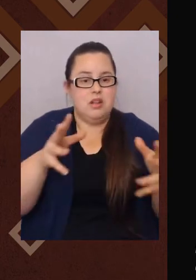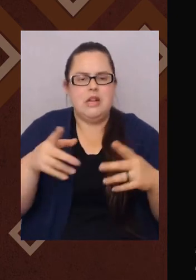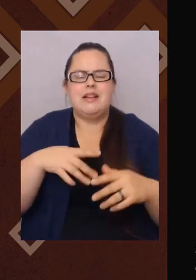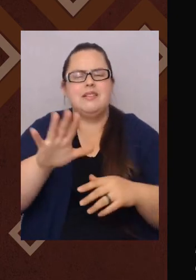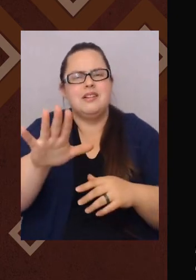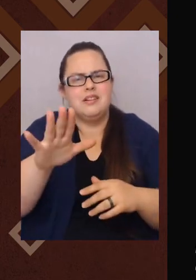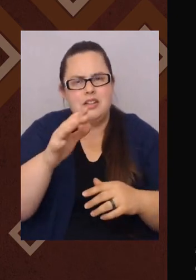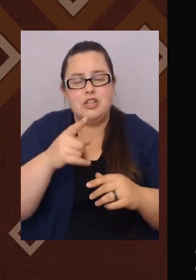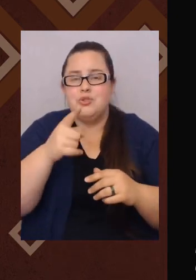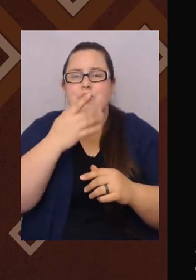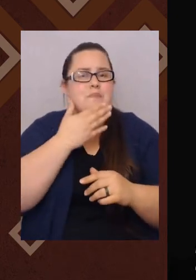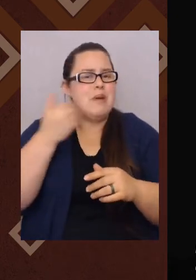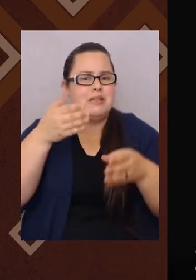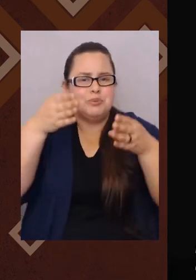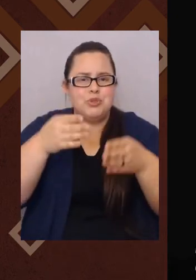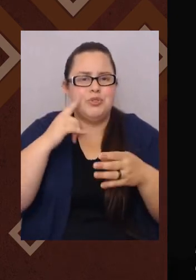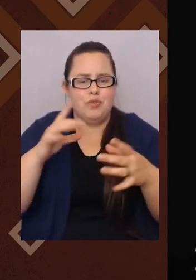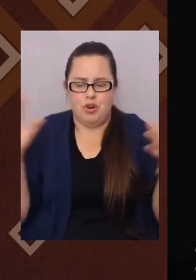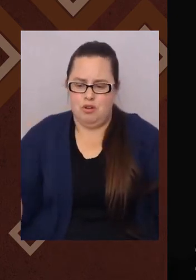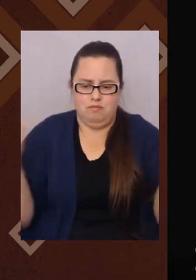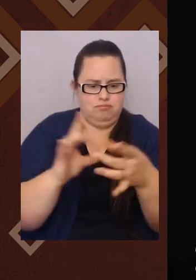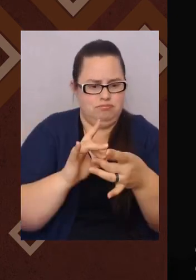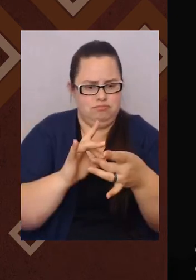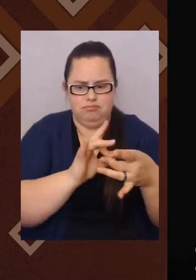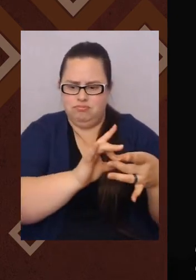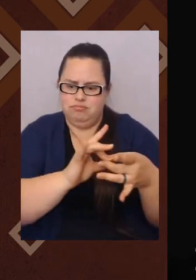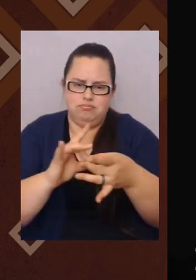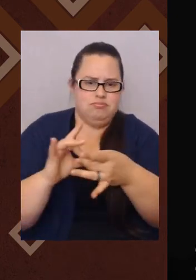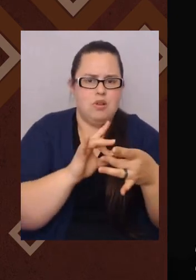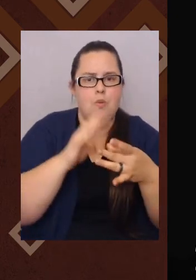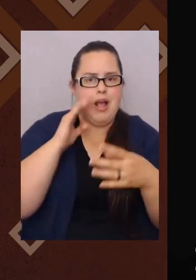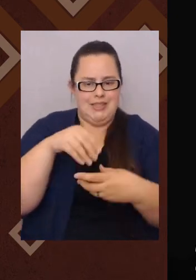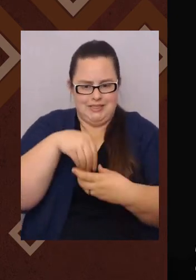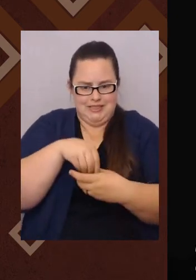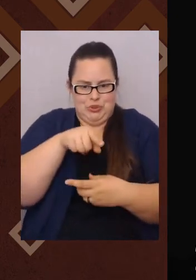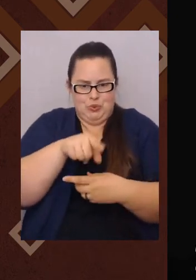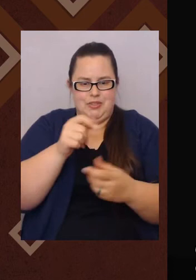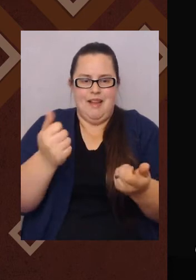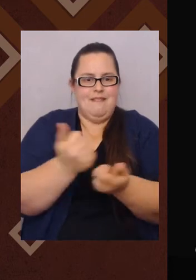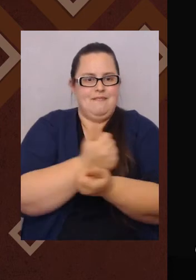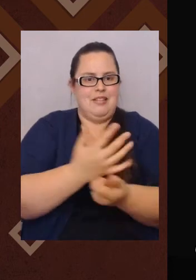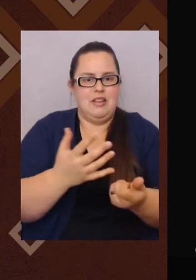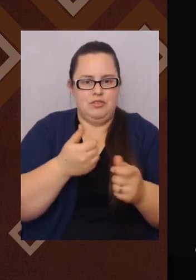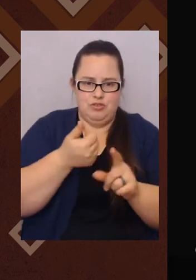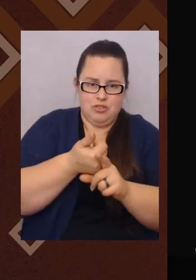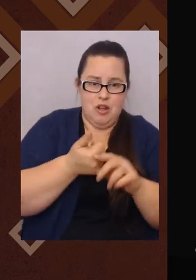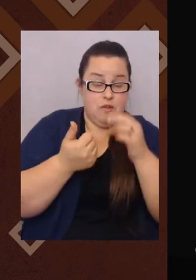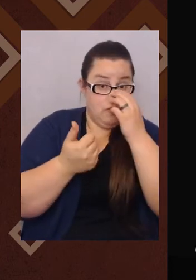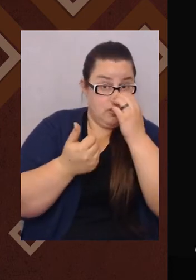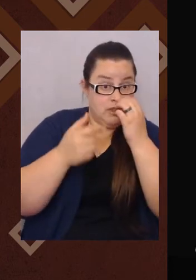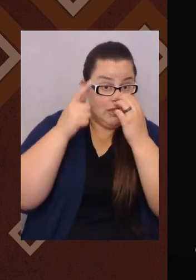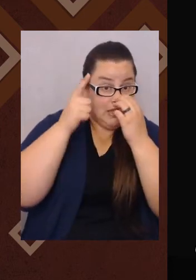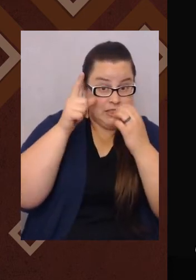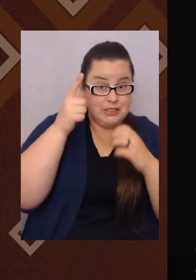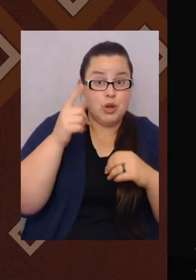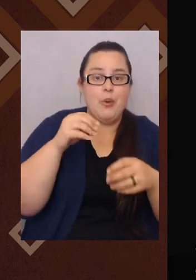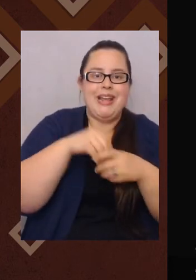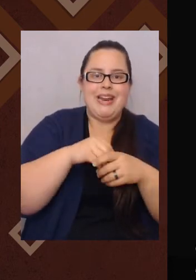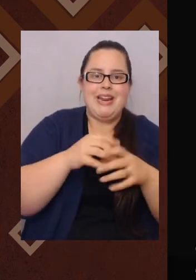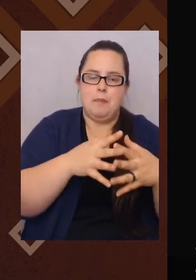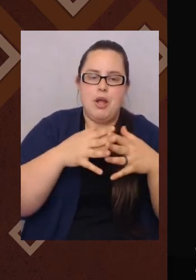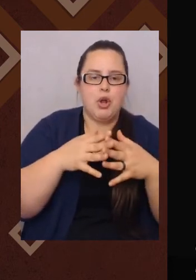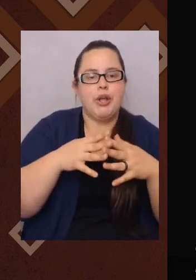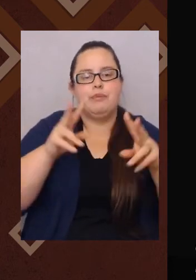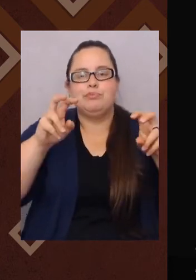But at a particular point when I became a little more politicized, I was definitely more of a black nationalist than I was a Puerto Rican nationalist. Maybe because the concept